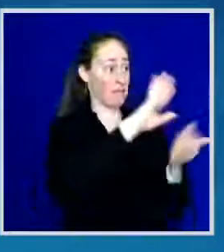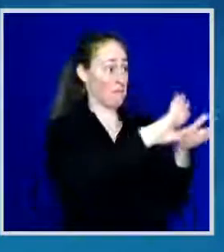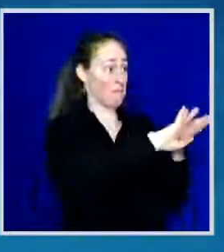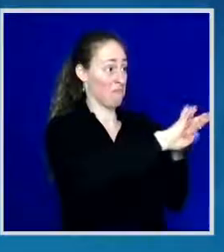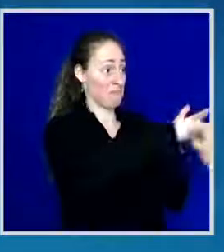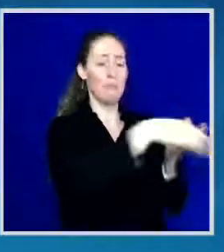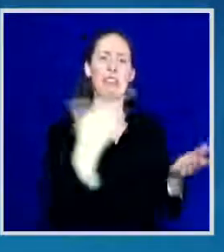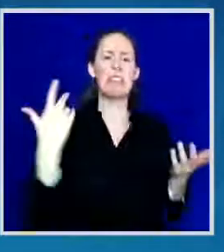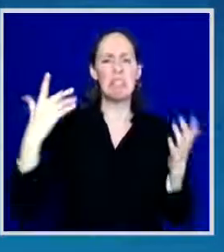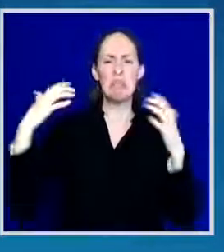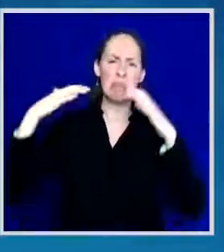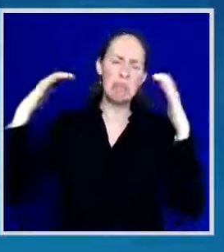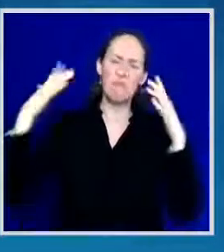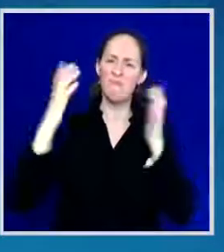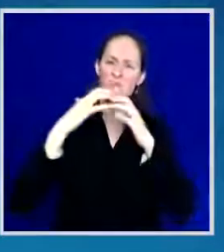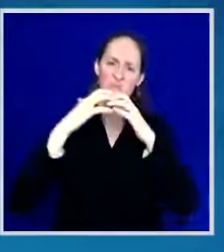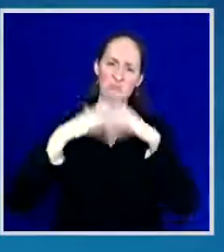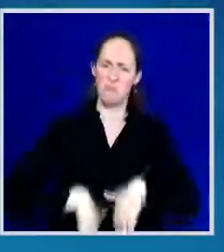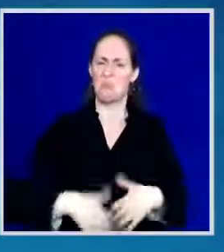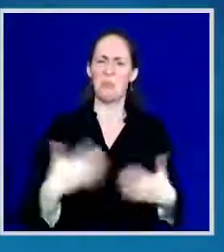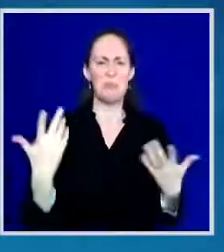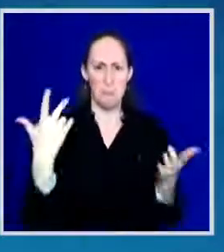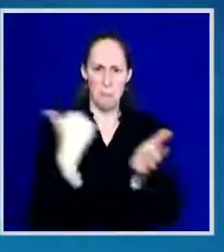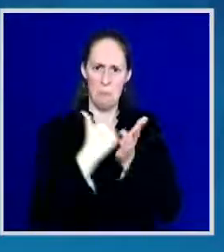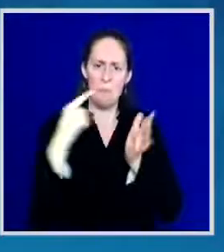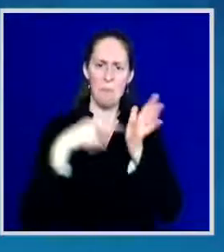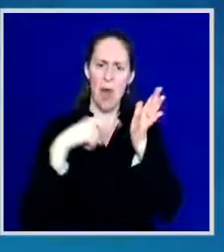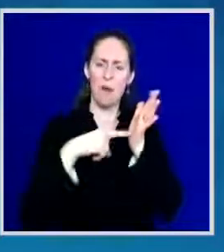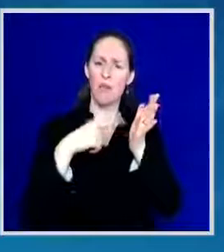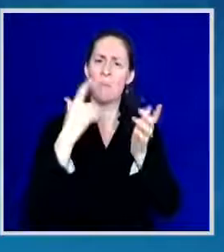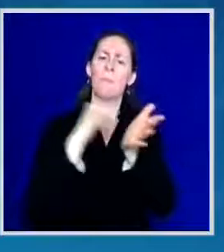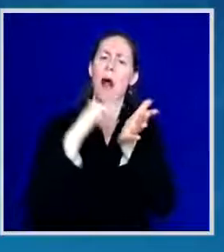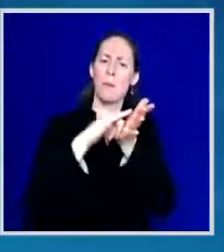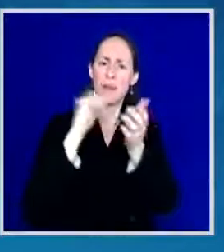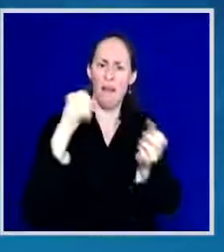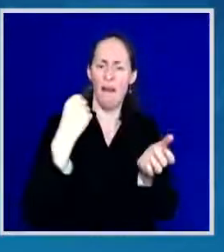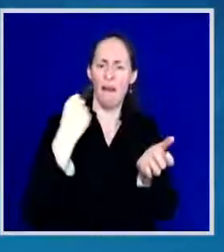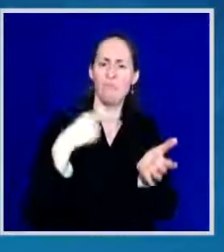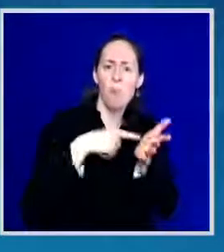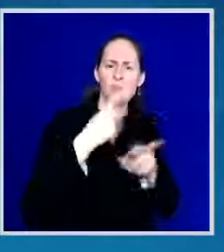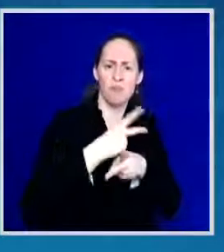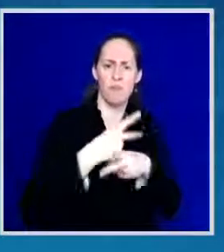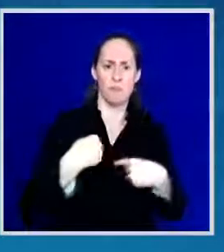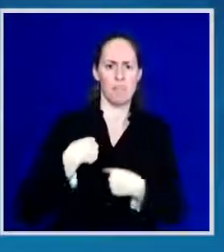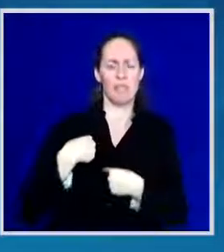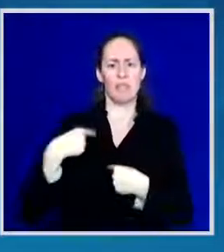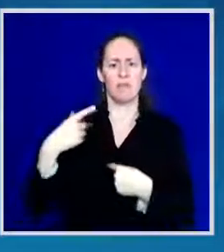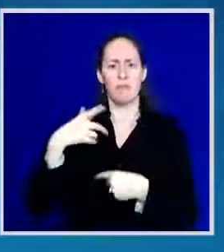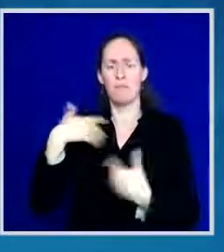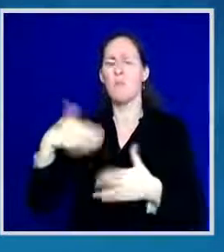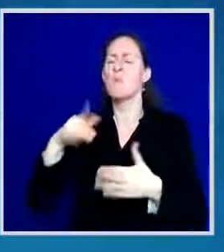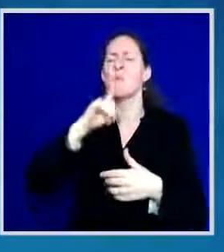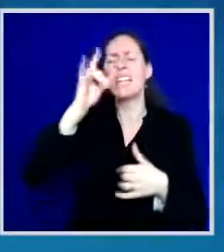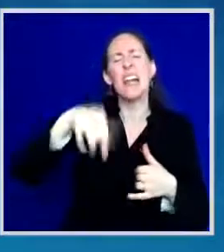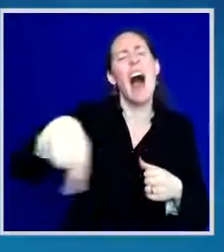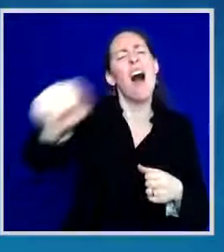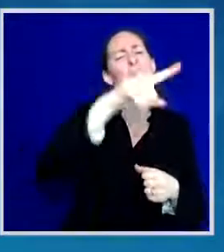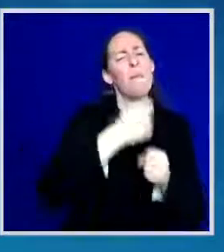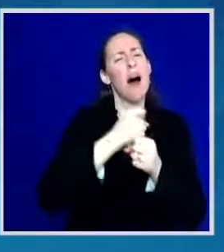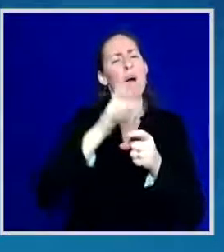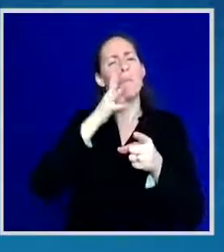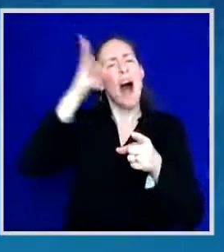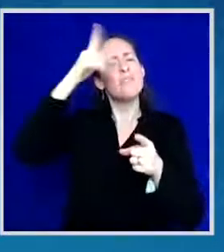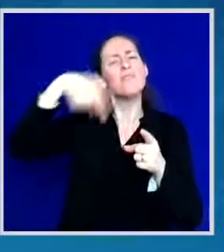Every working mother needs that support. Every working parent needs that support.